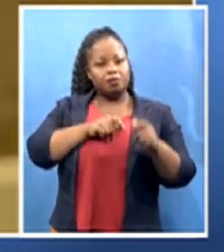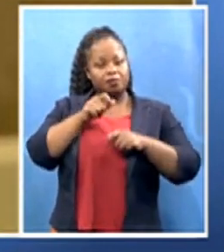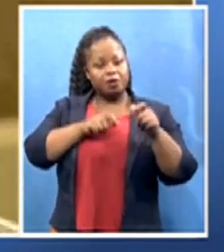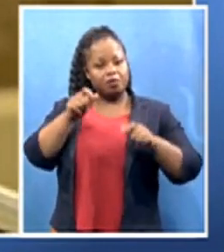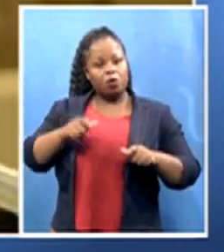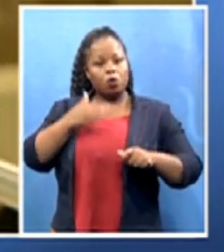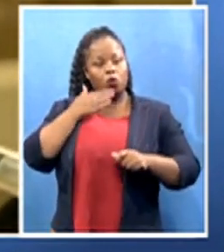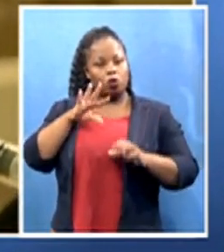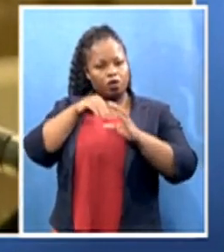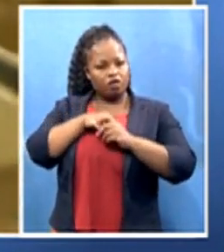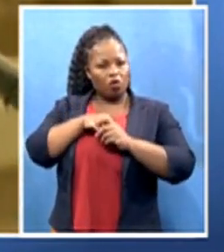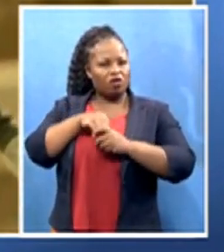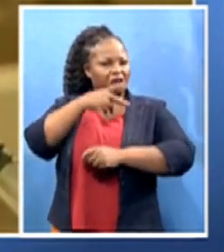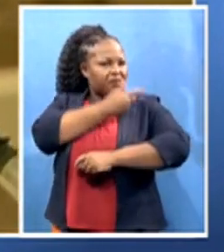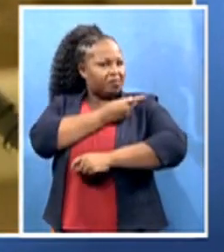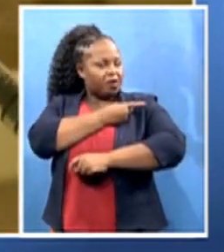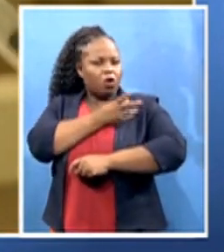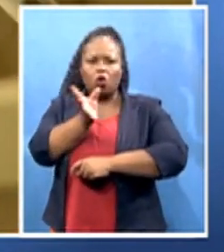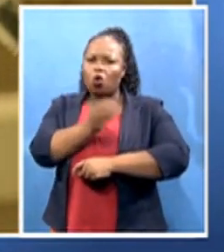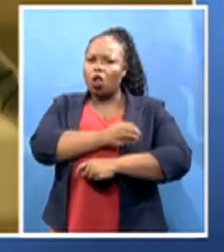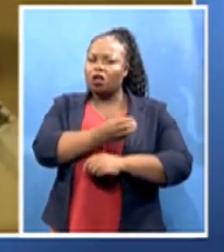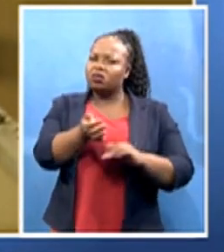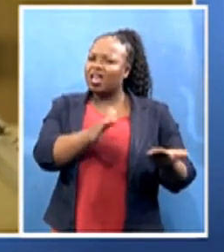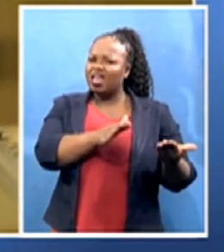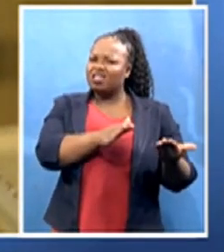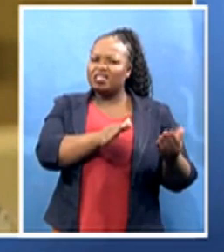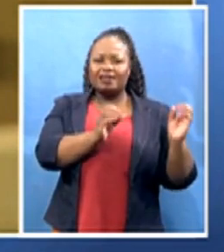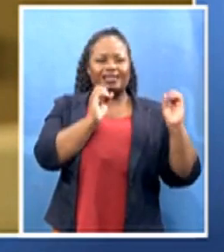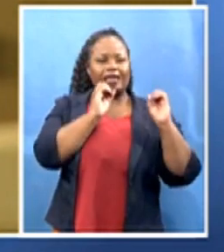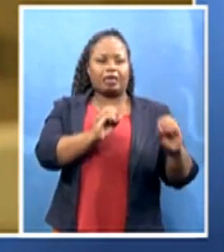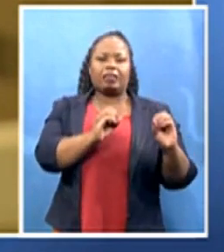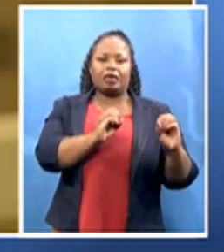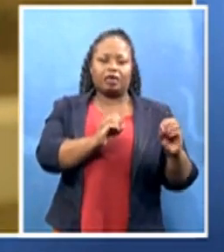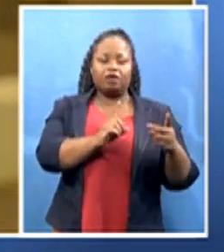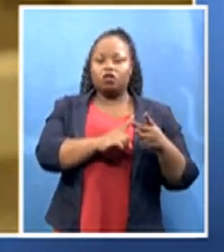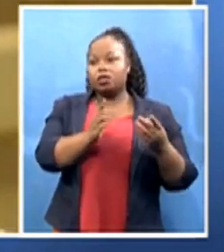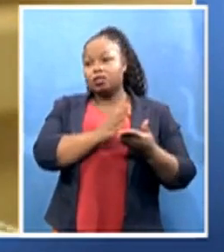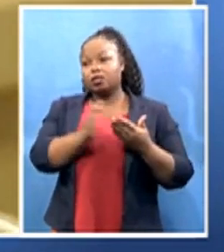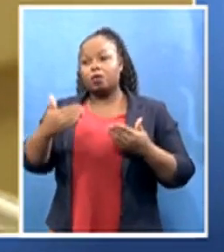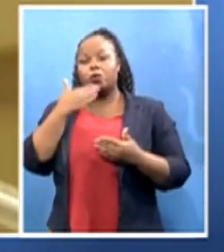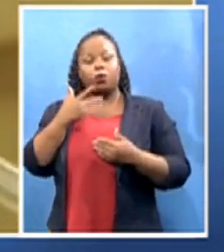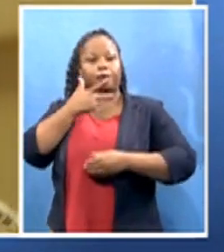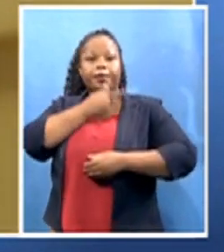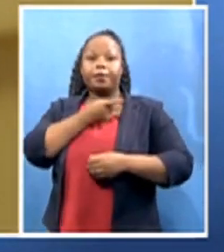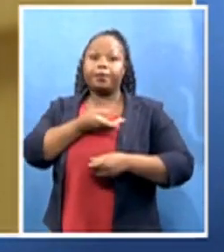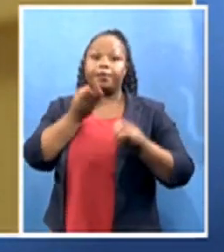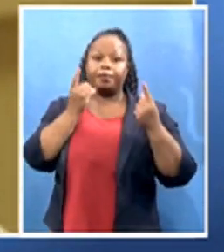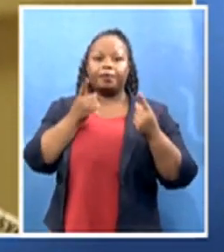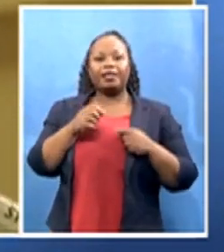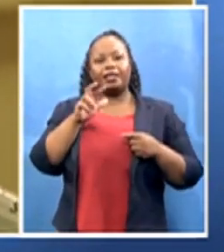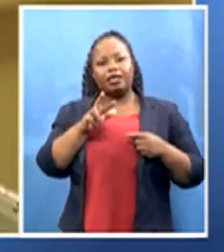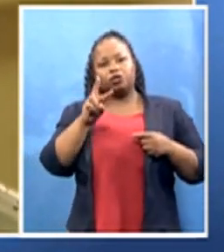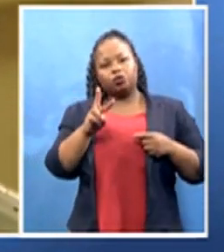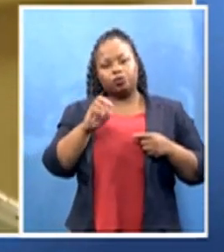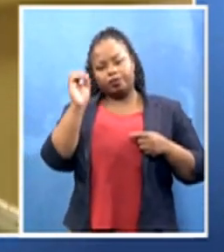versus those who had not received the vaccination. That 82% were protected against severe disease. But that